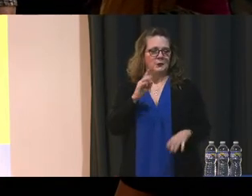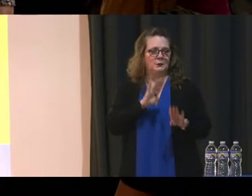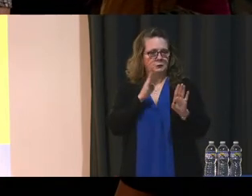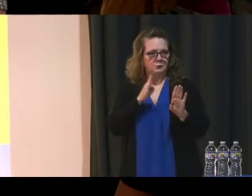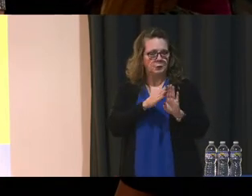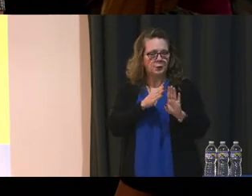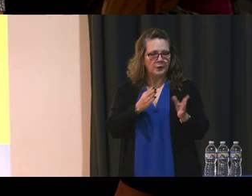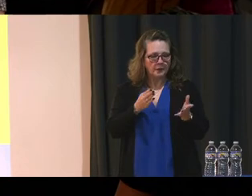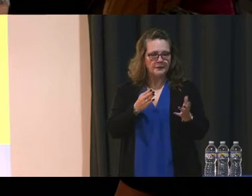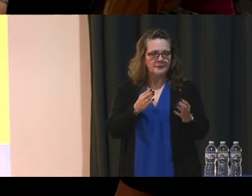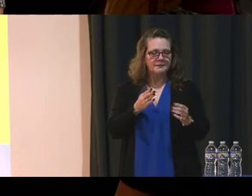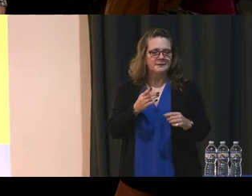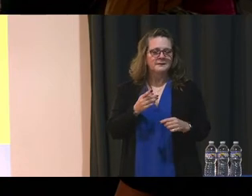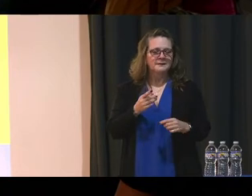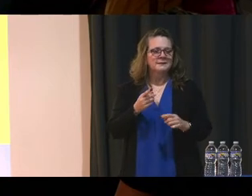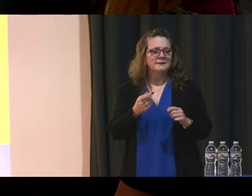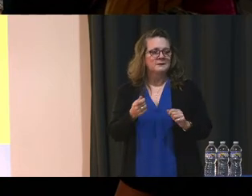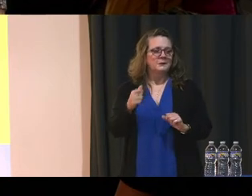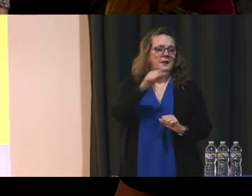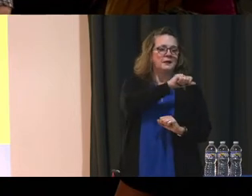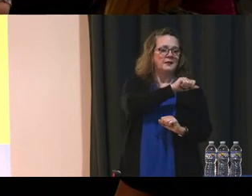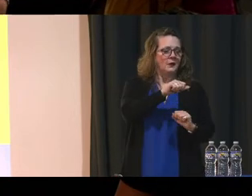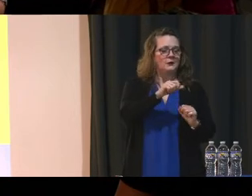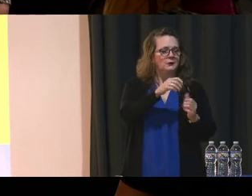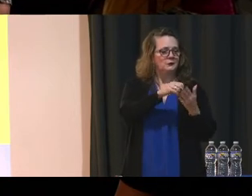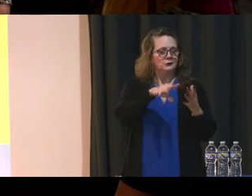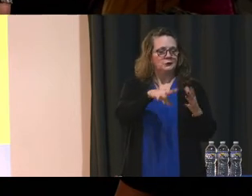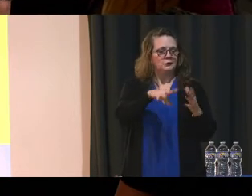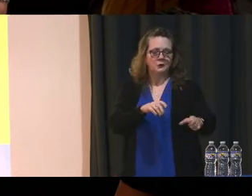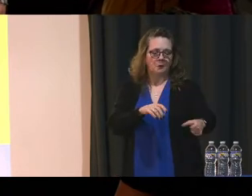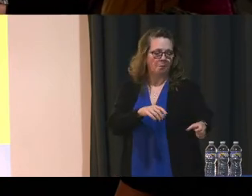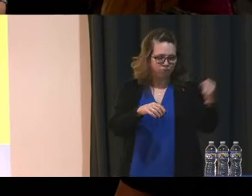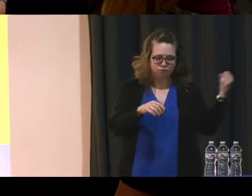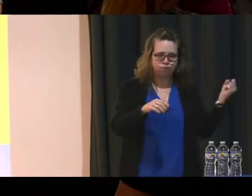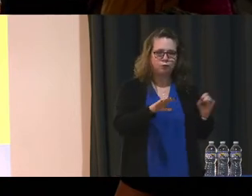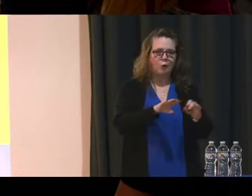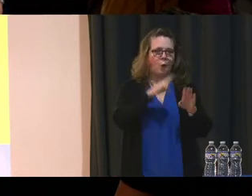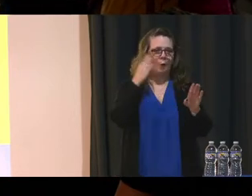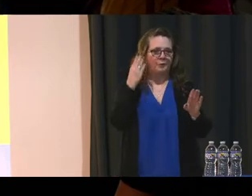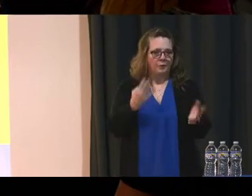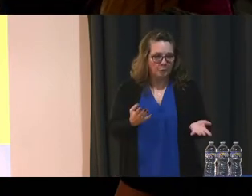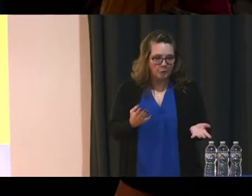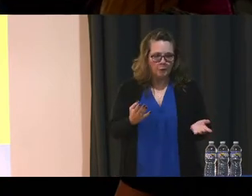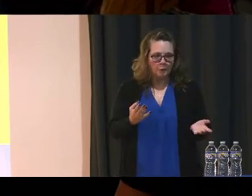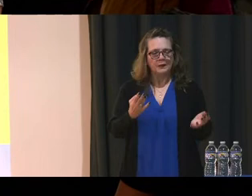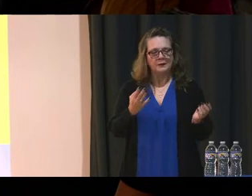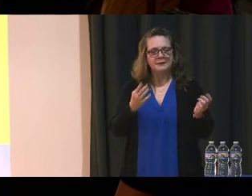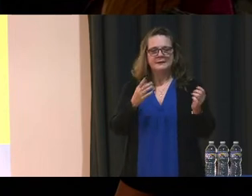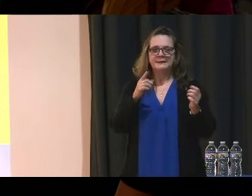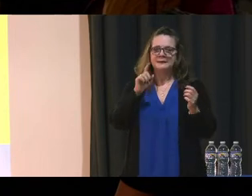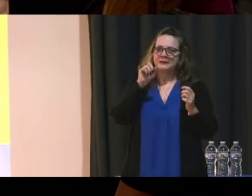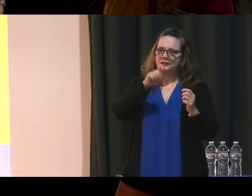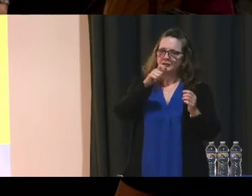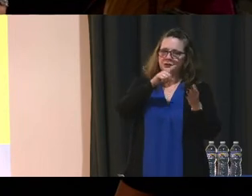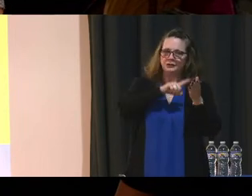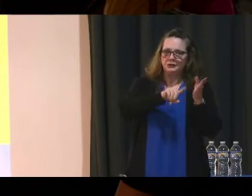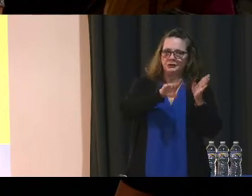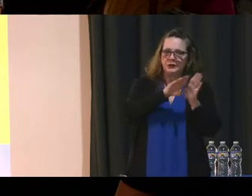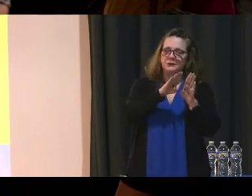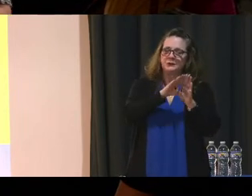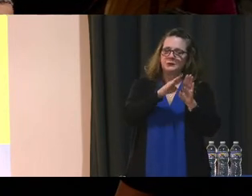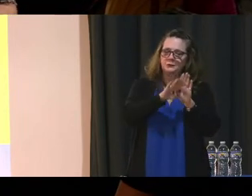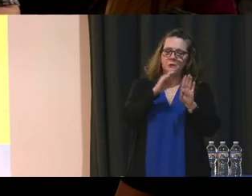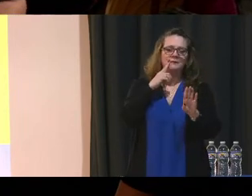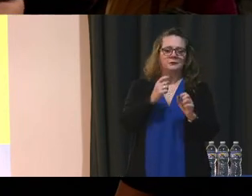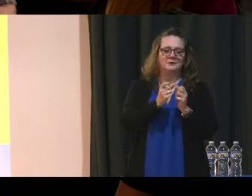the door from the outside, and that door is open. So, you know, I want to share that they have to check the doors for the safety because that's how